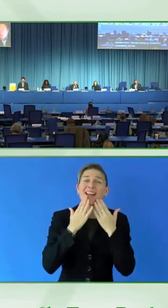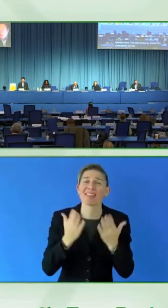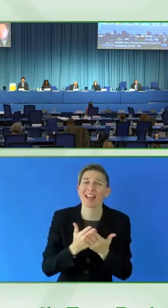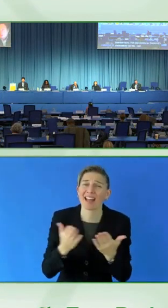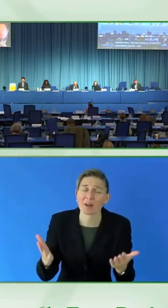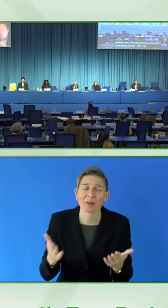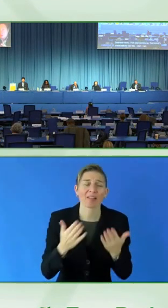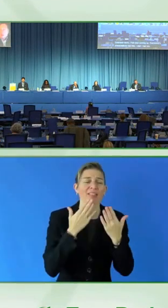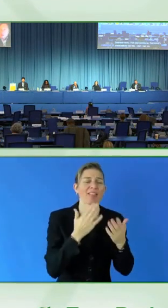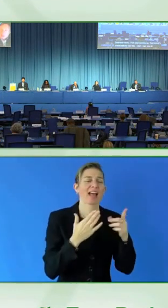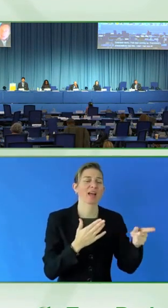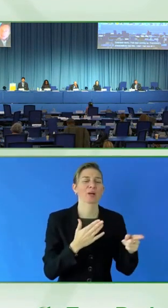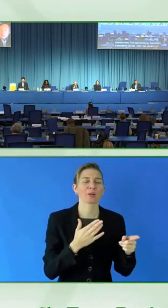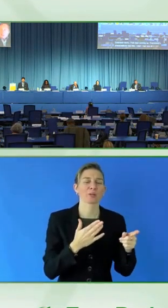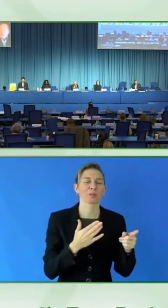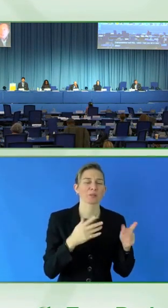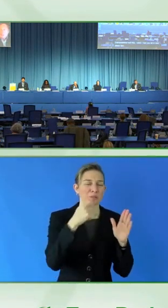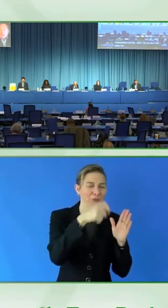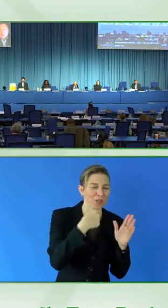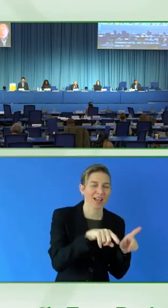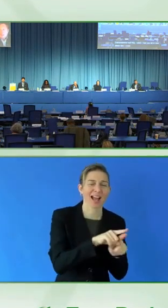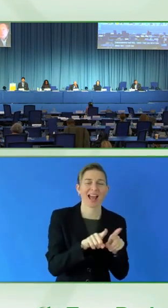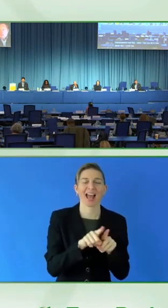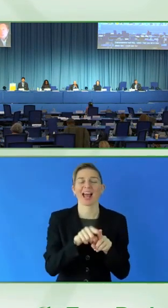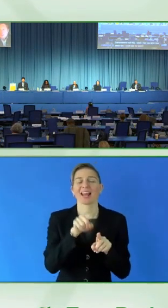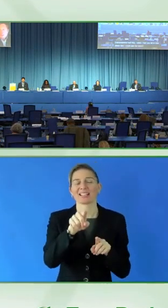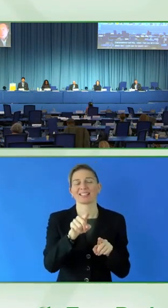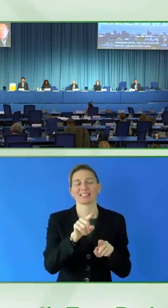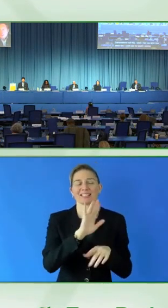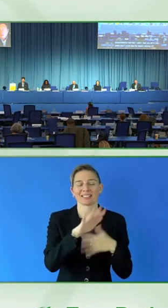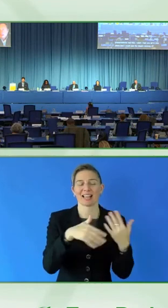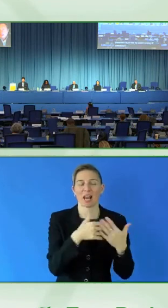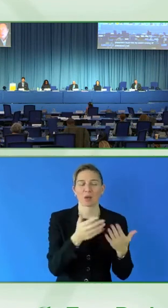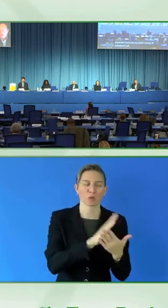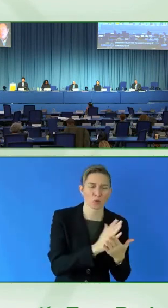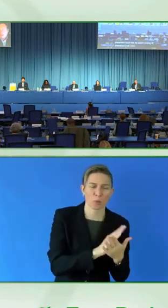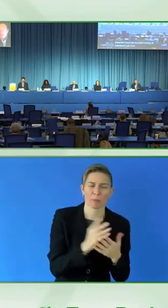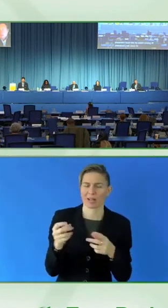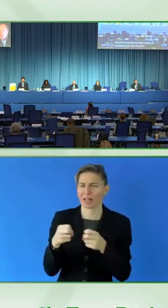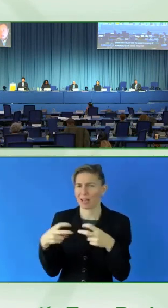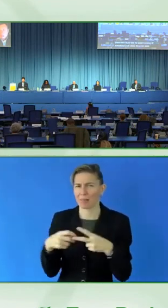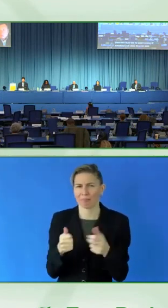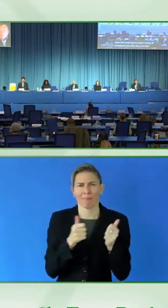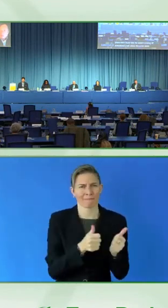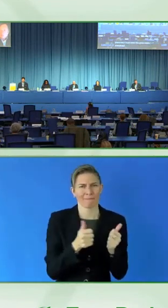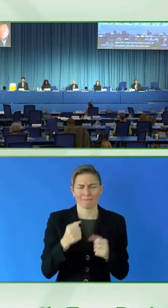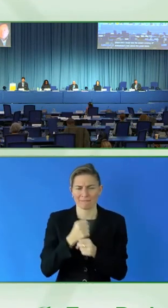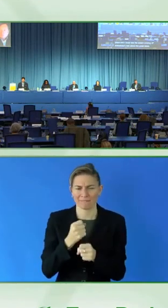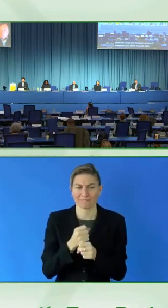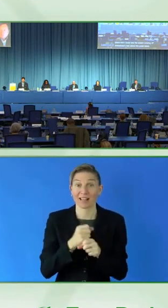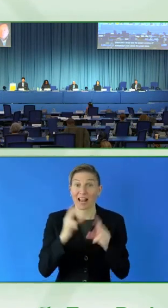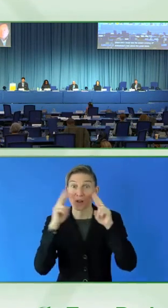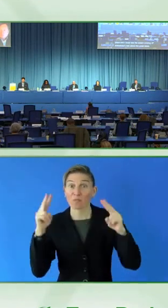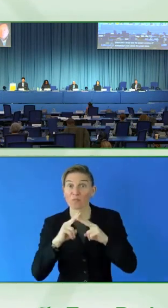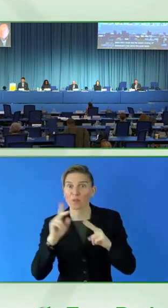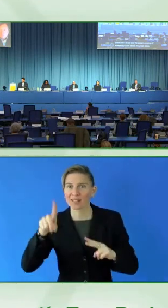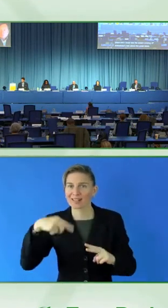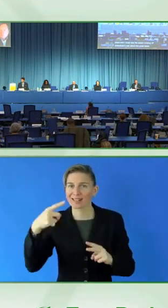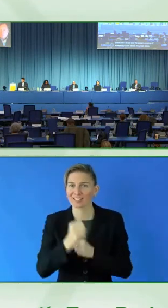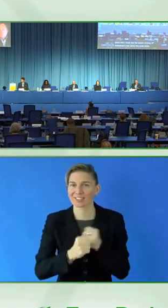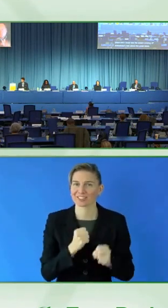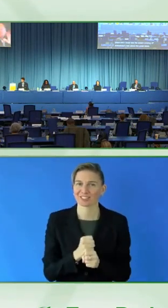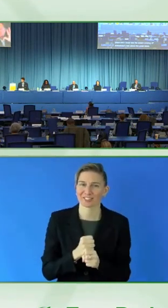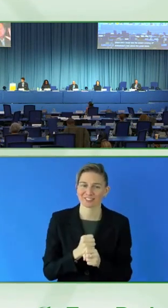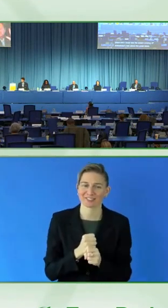Thank you to the sign language interpreters and captionists. You're all doing an amazing job and I look forward to seeing y'all there next year. Great. Thank you